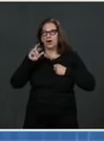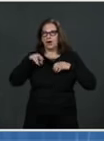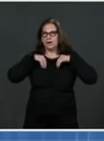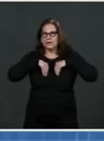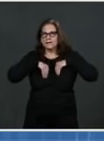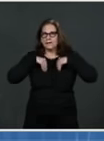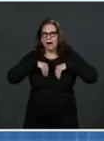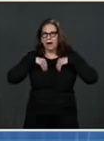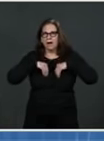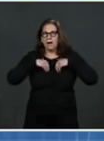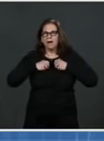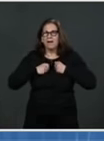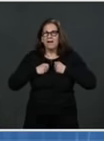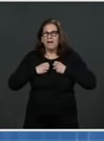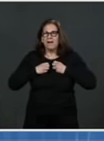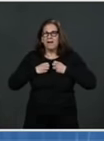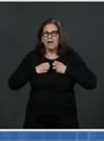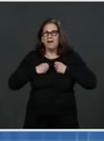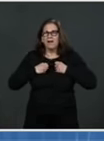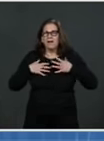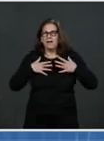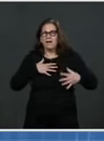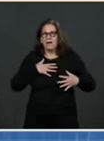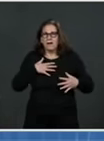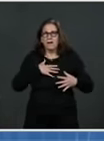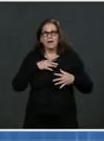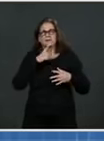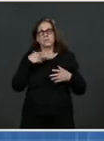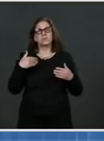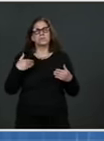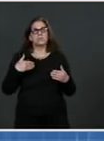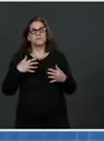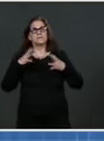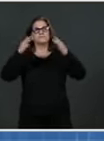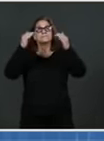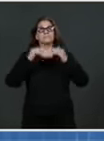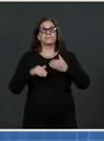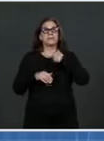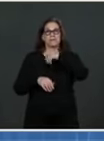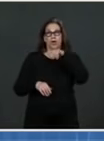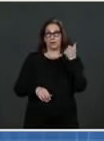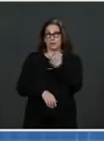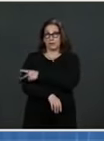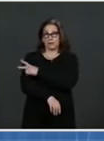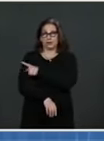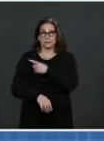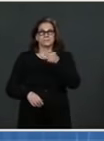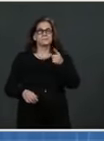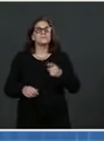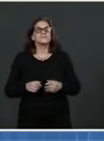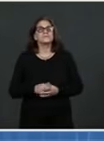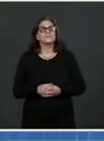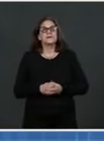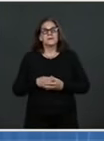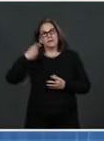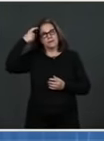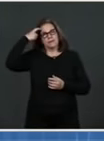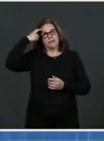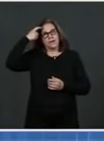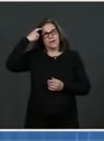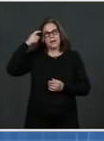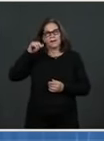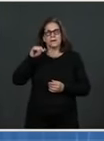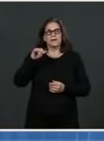slide. This is another patient we serve at the Clinical Center, who developed a brain infarct, as shown on the left-hand part of the